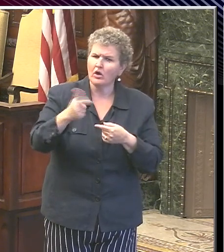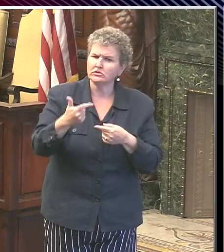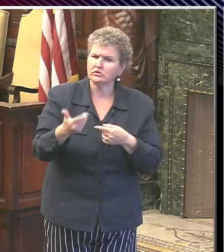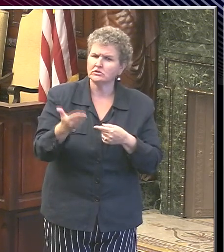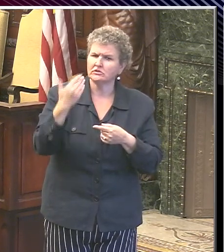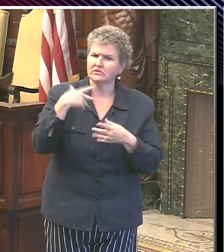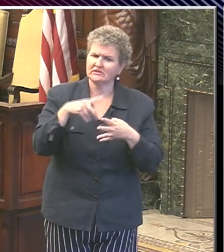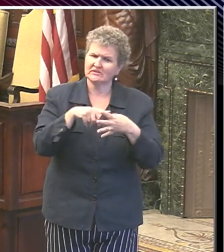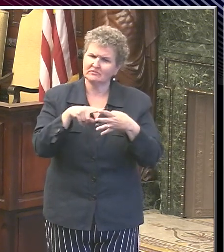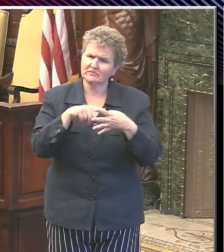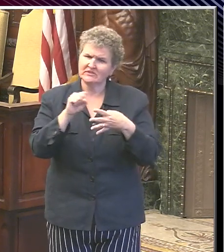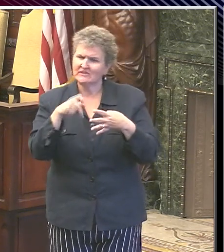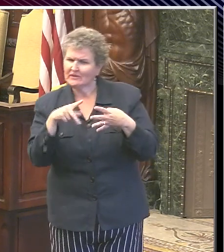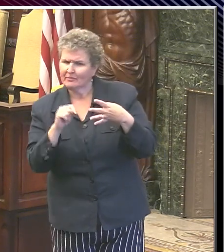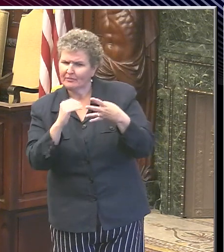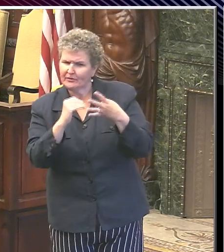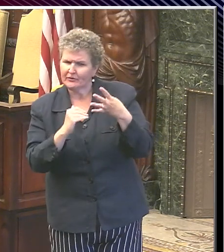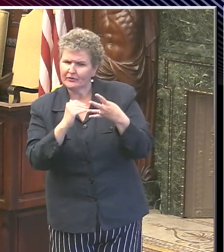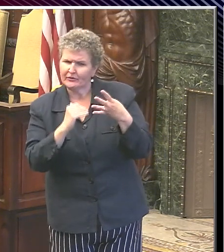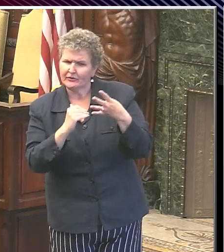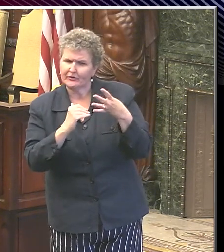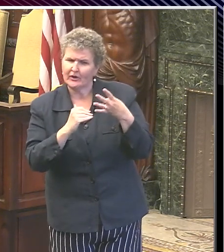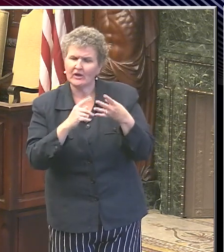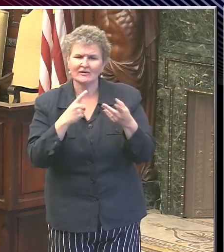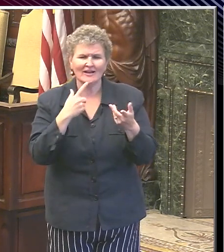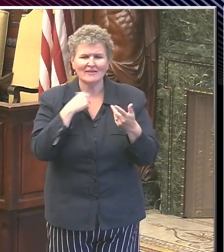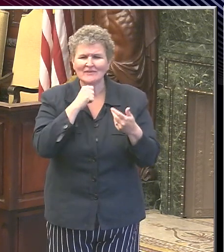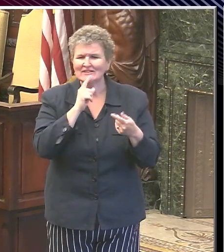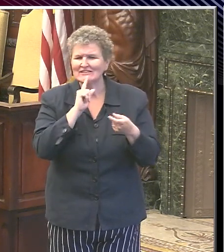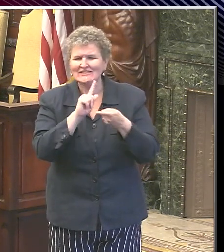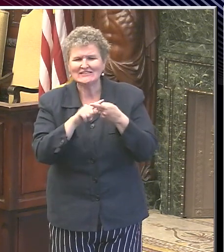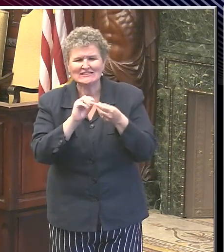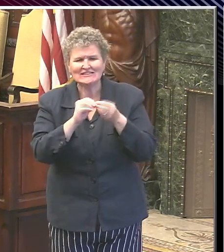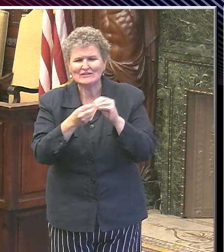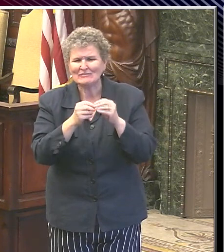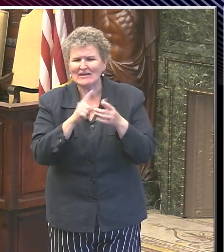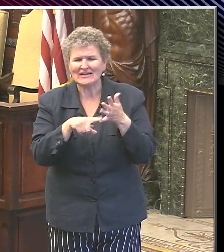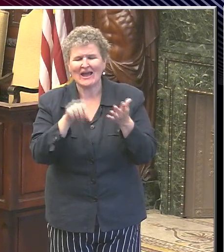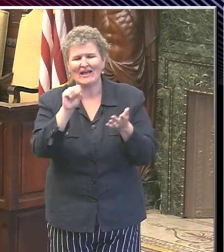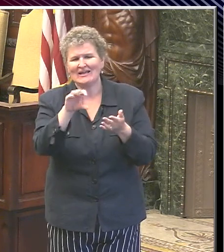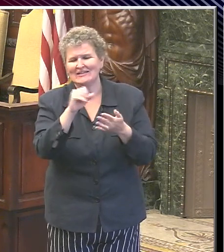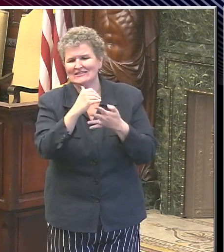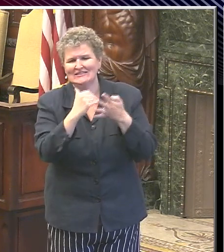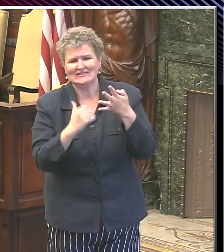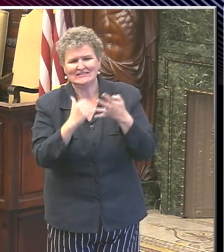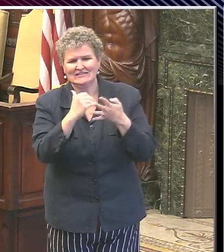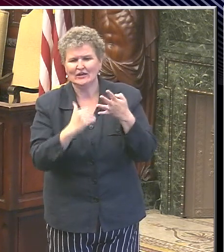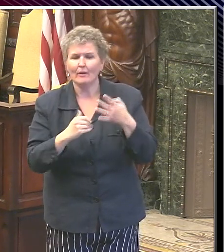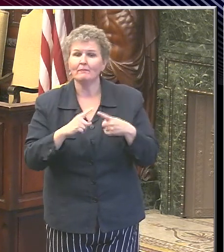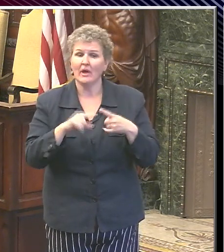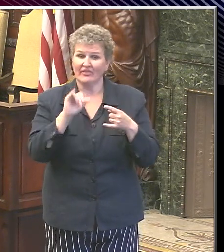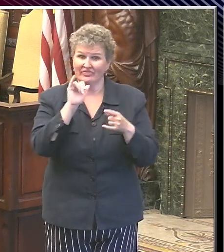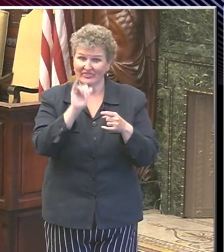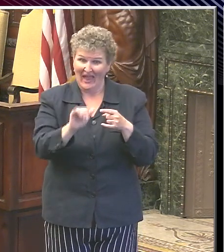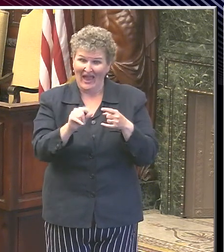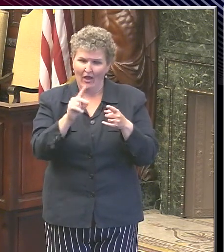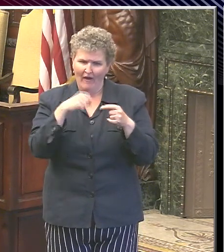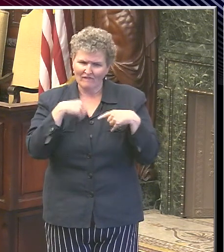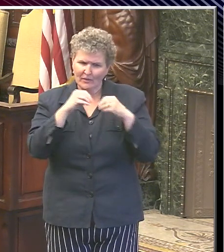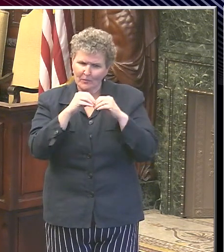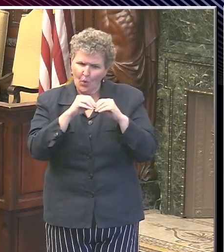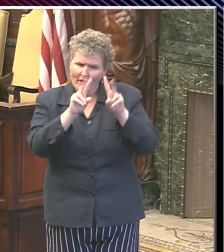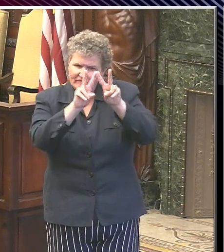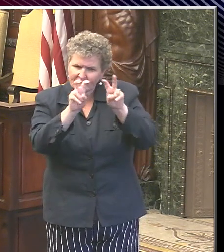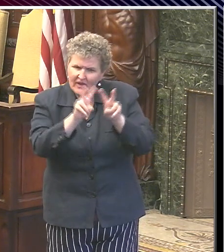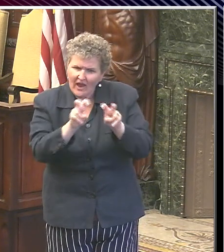was that we couldn't lay out specific numbers. But we could say that the factors we're going to be looking at is the